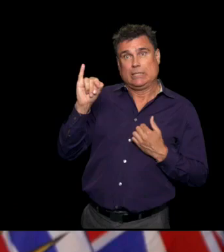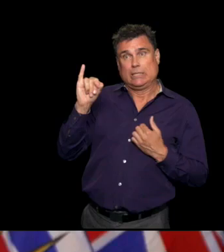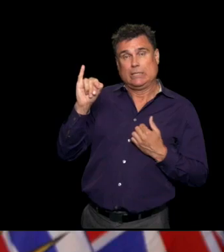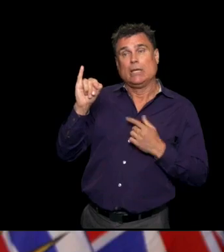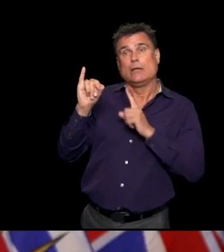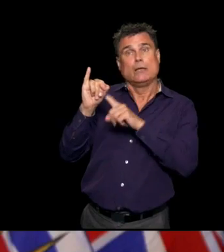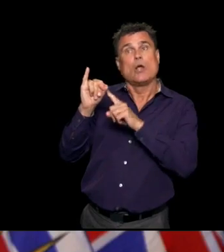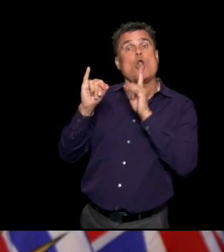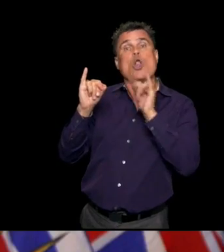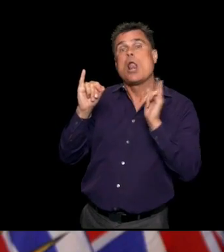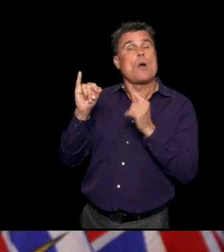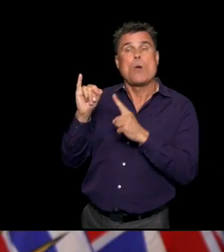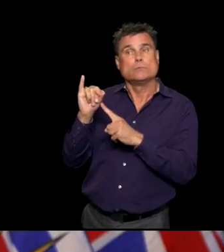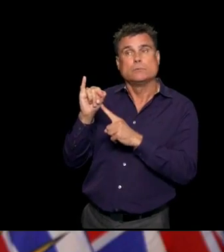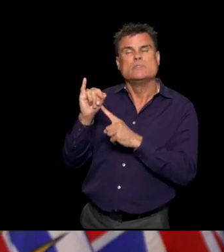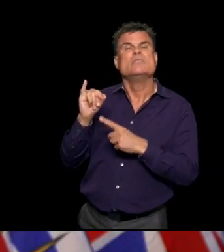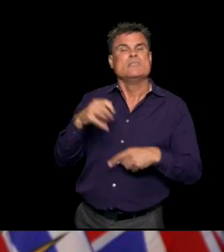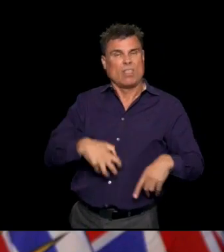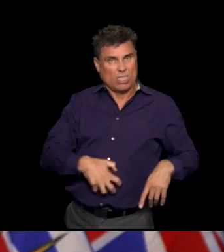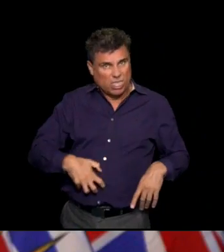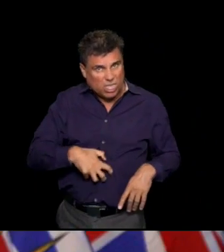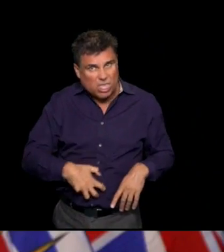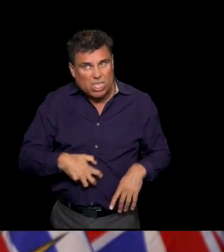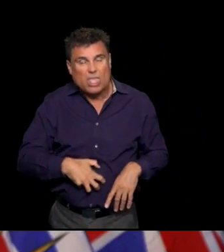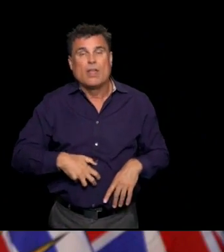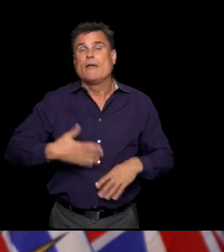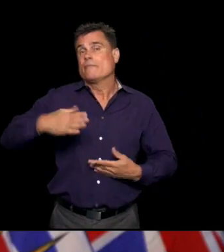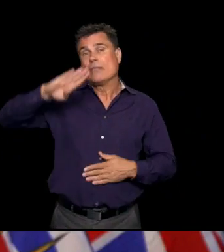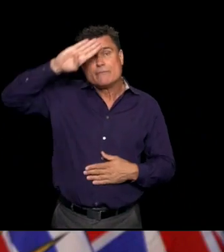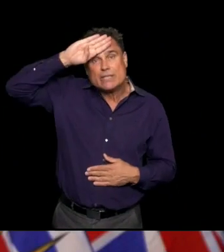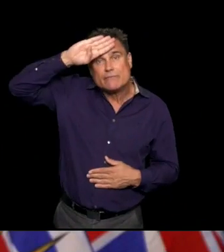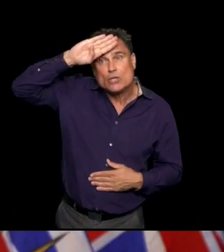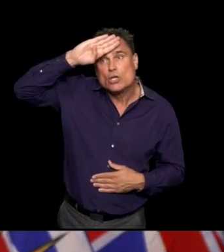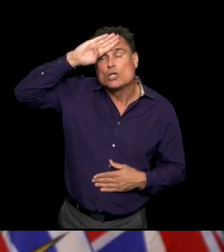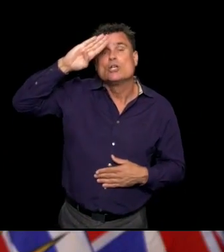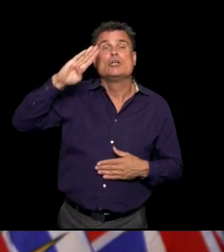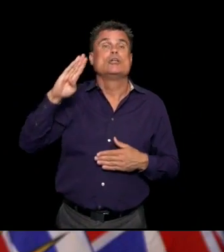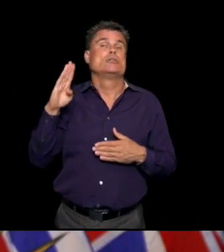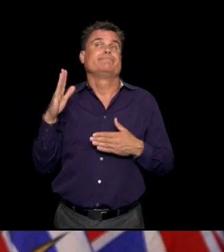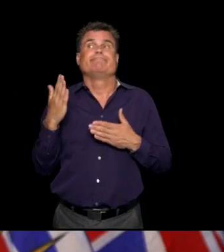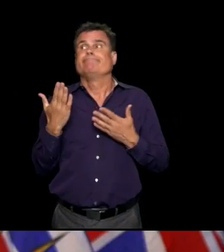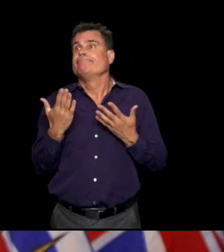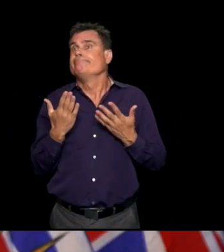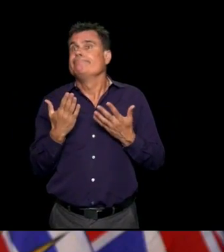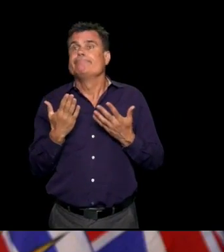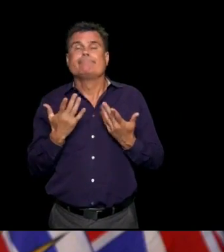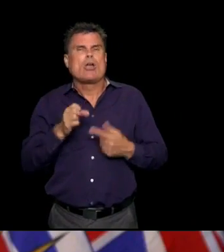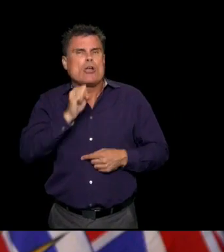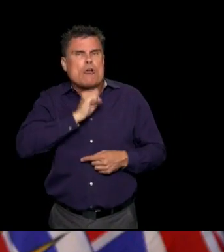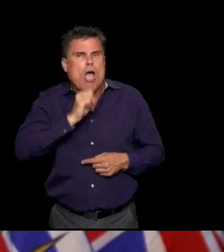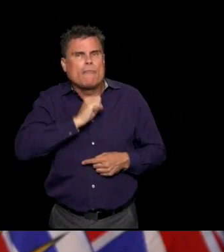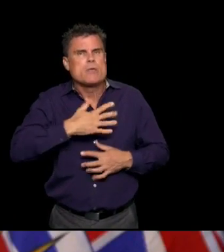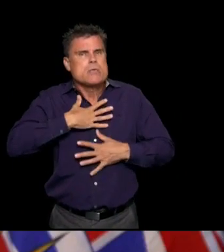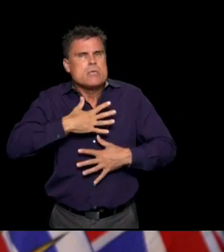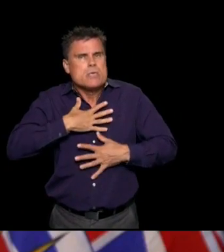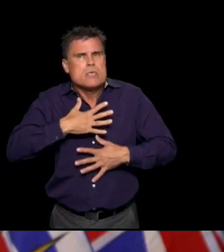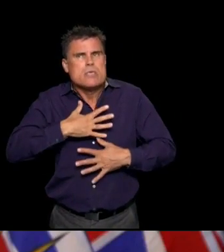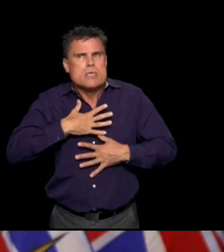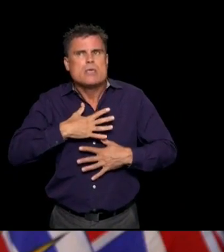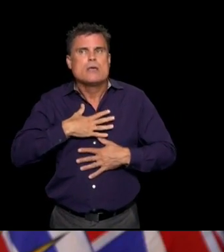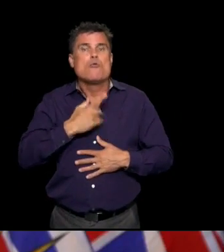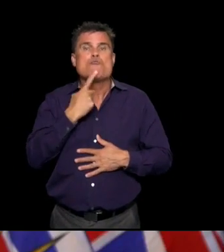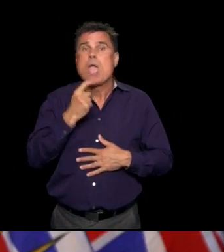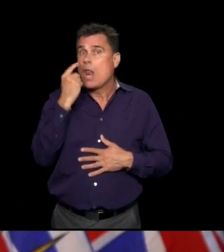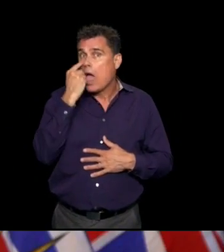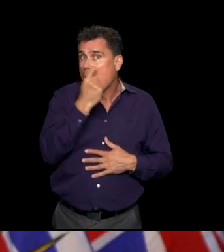this response, inflammatory response. So, common symptoms are things like fever that lasts, a